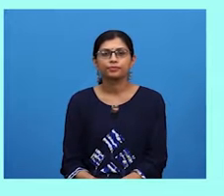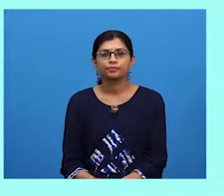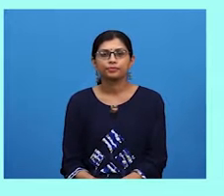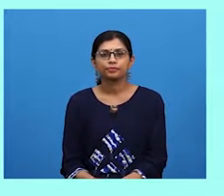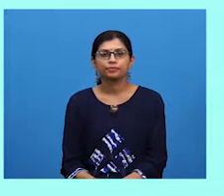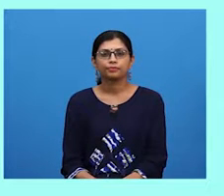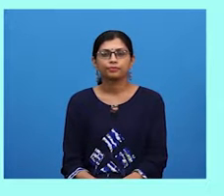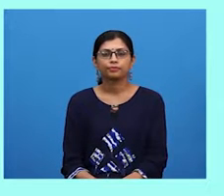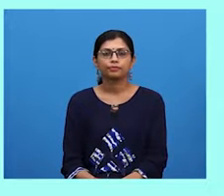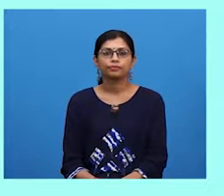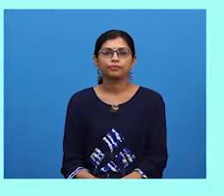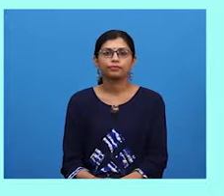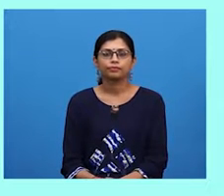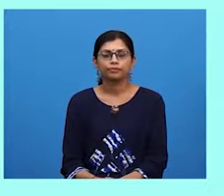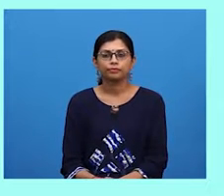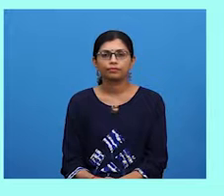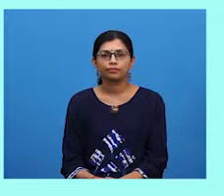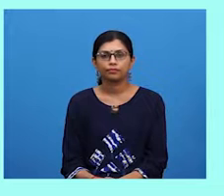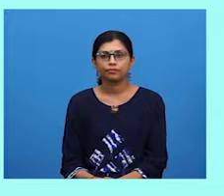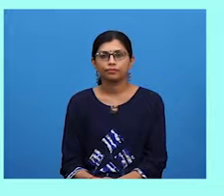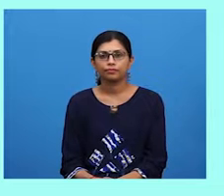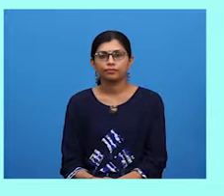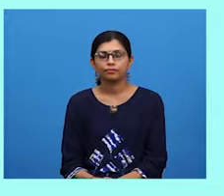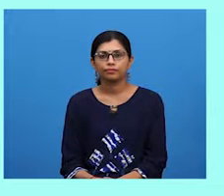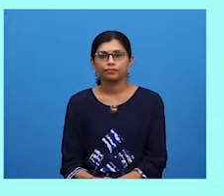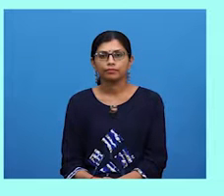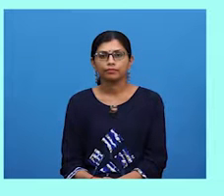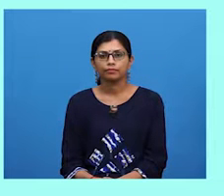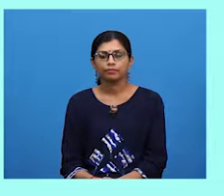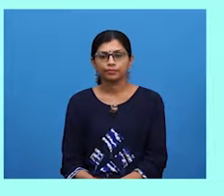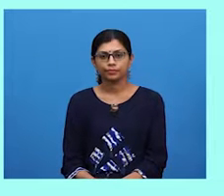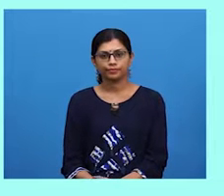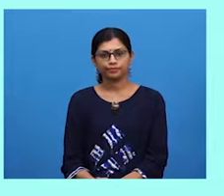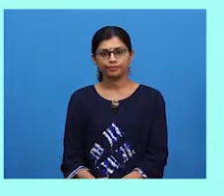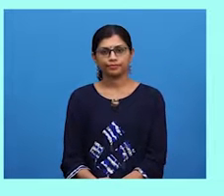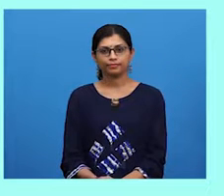we should use creativity when producing advertisements.